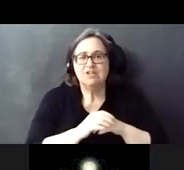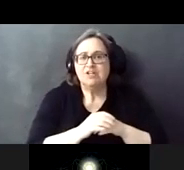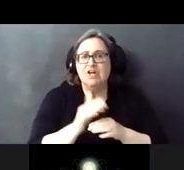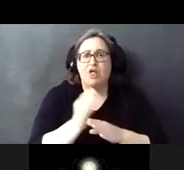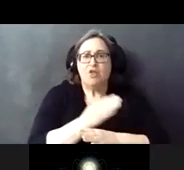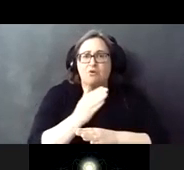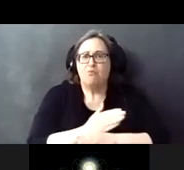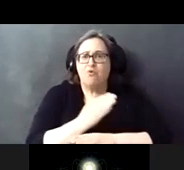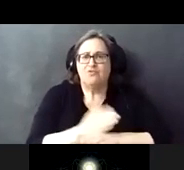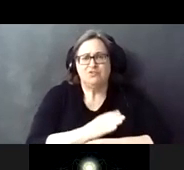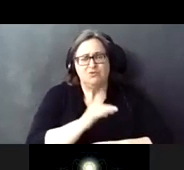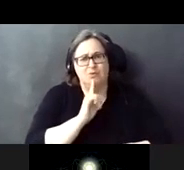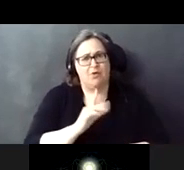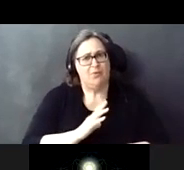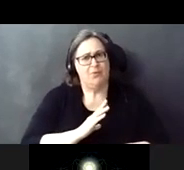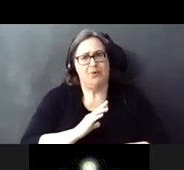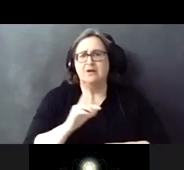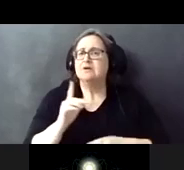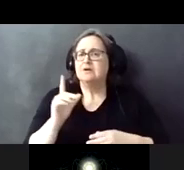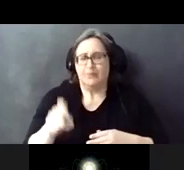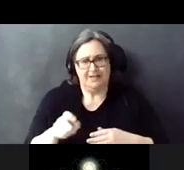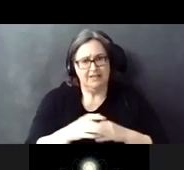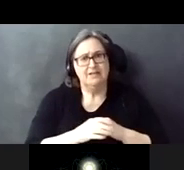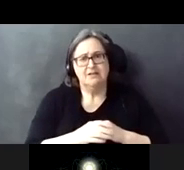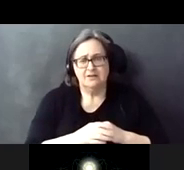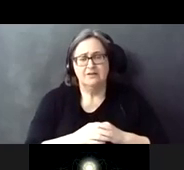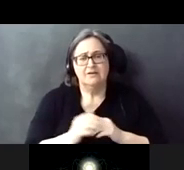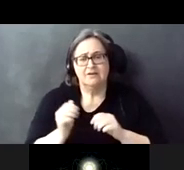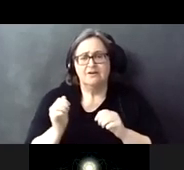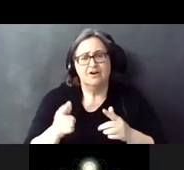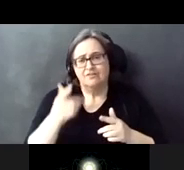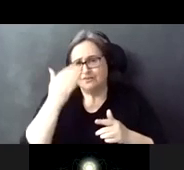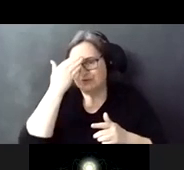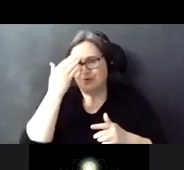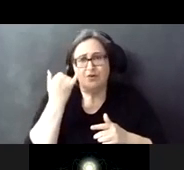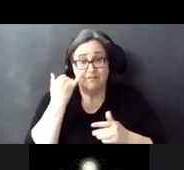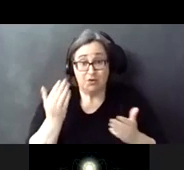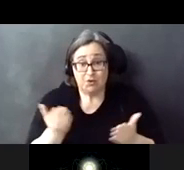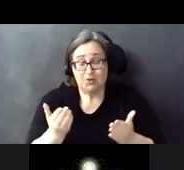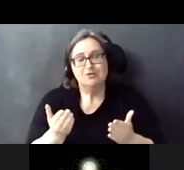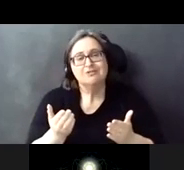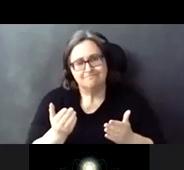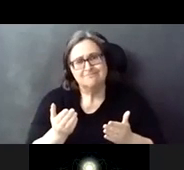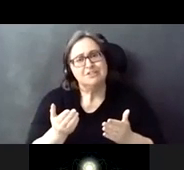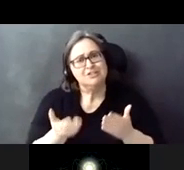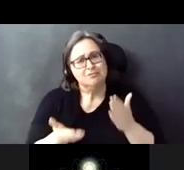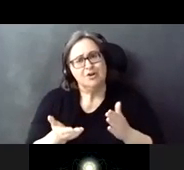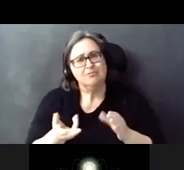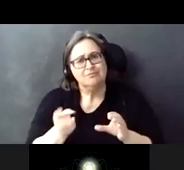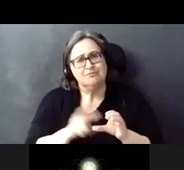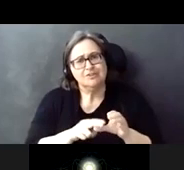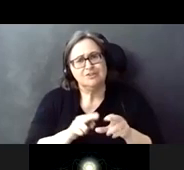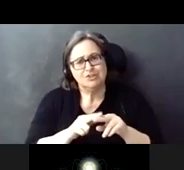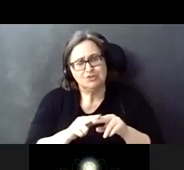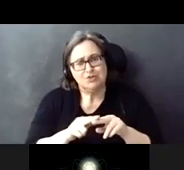improvements are really needed, as everyone here likely knows, if you're here, you likely take the stations or you,